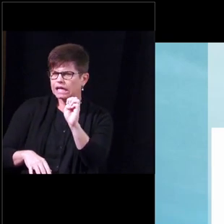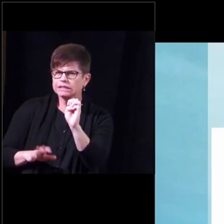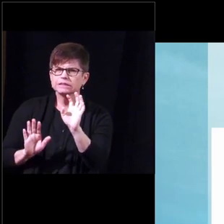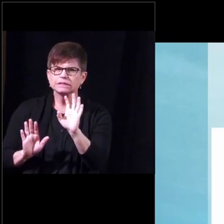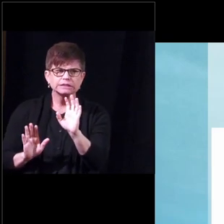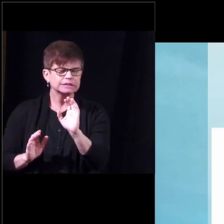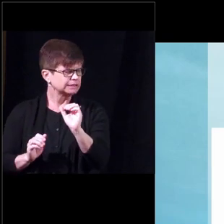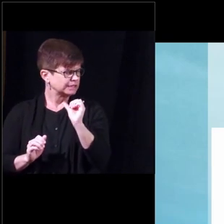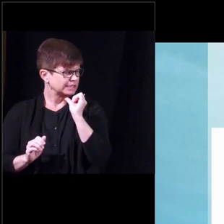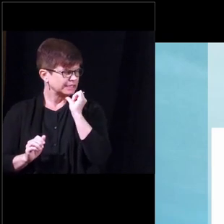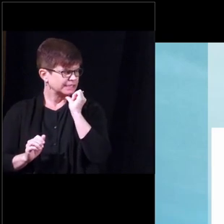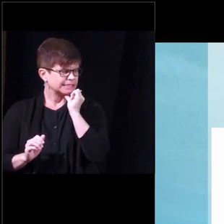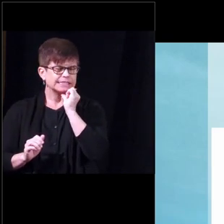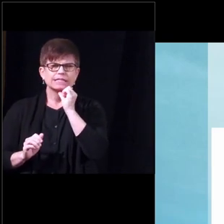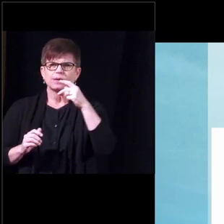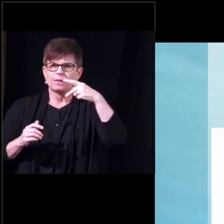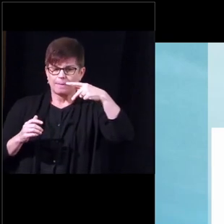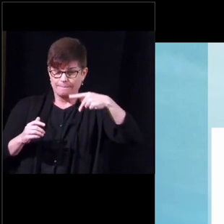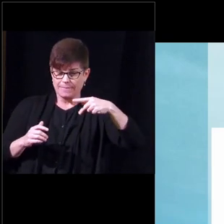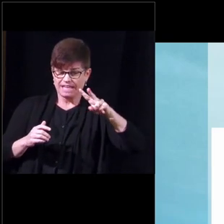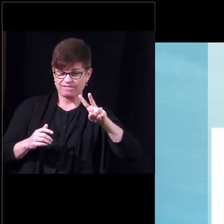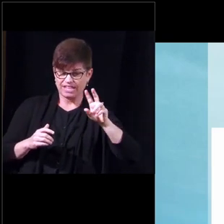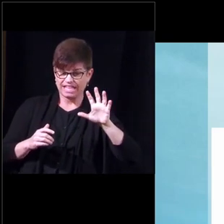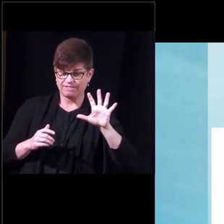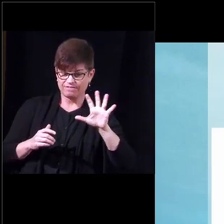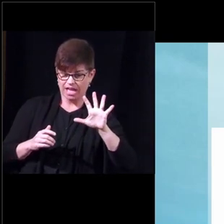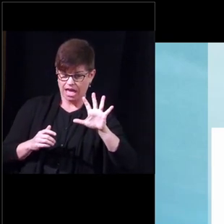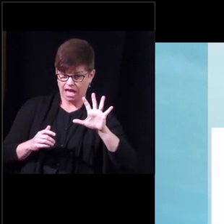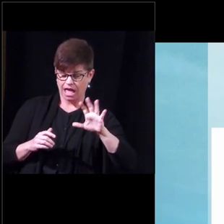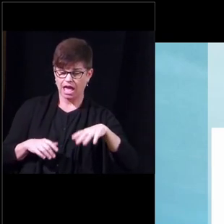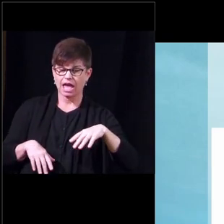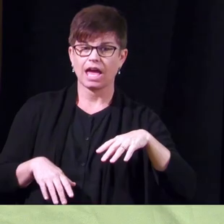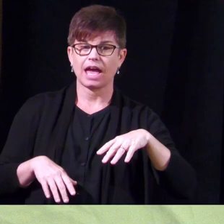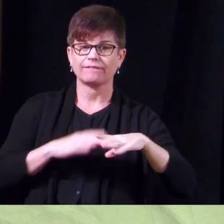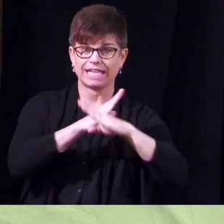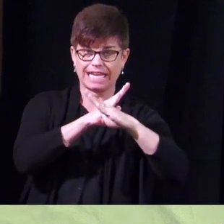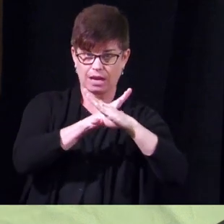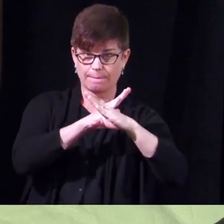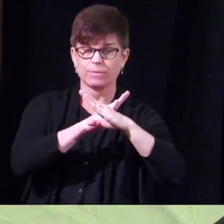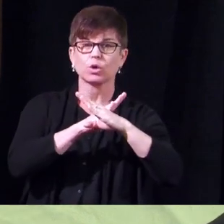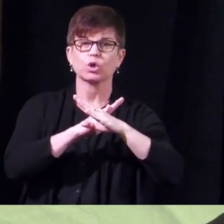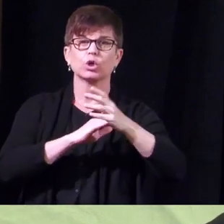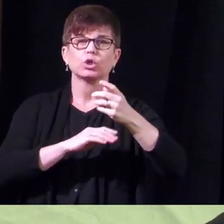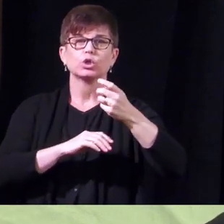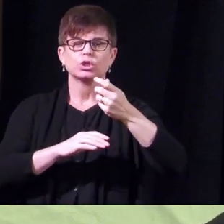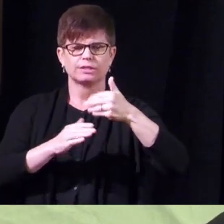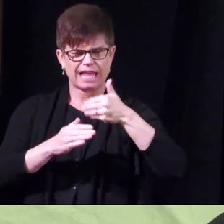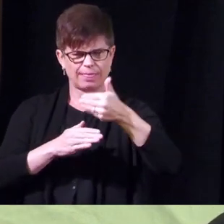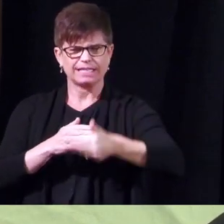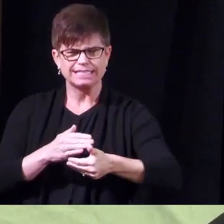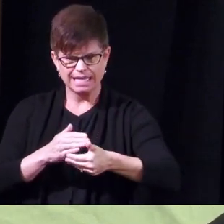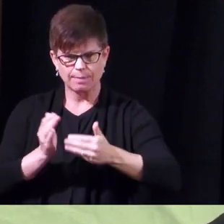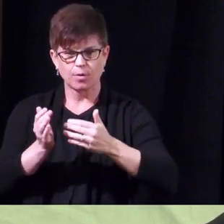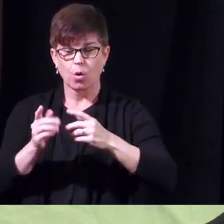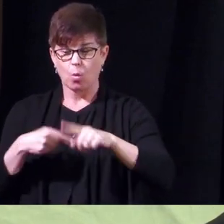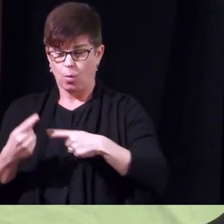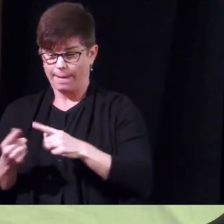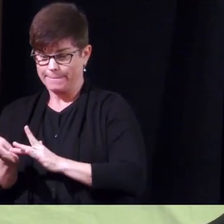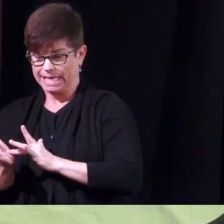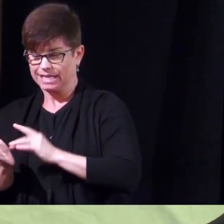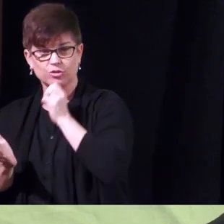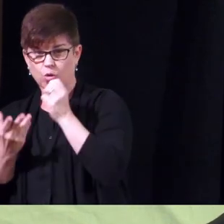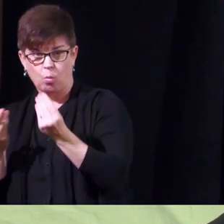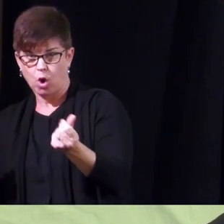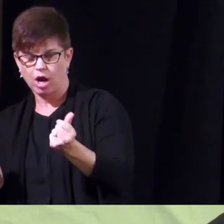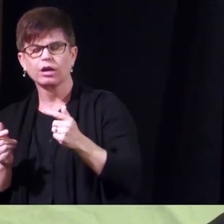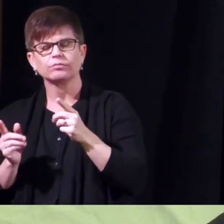other than the pd5 inhibitors instead of viagra and cialis this is usually the next step when those medications don't work and